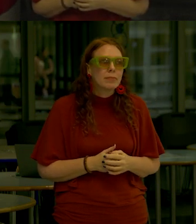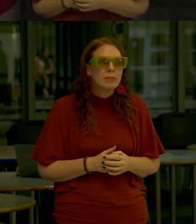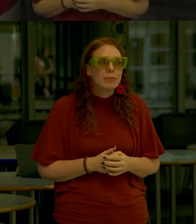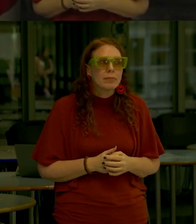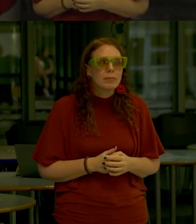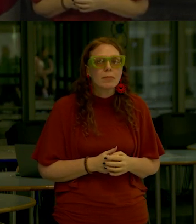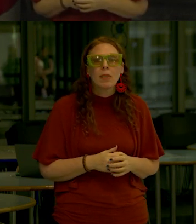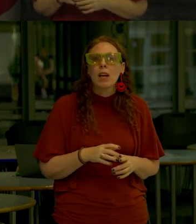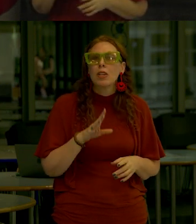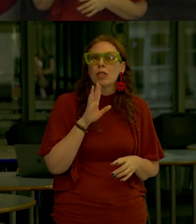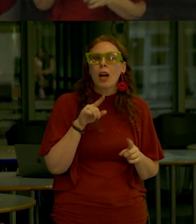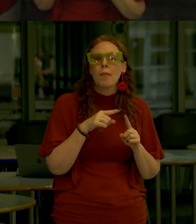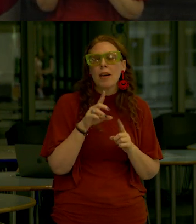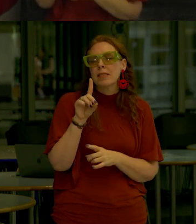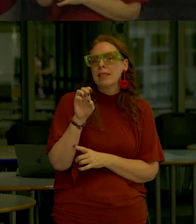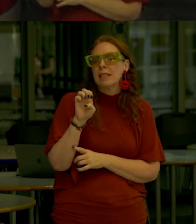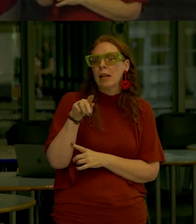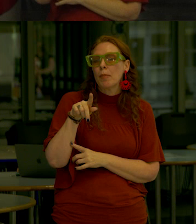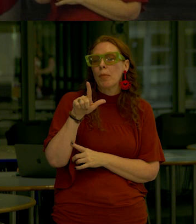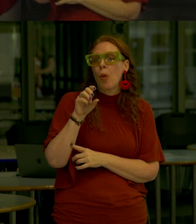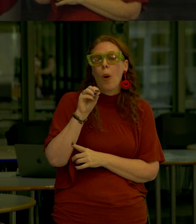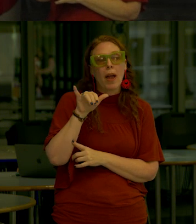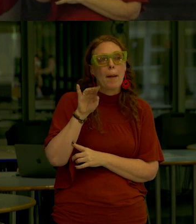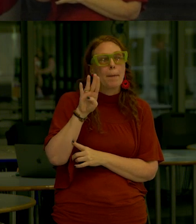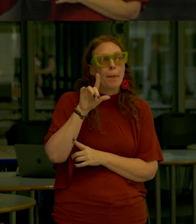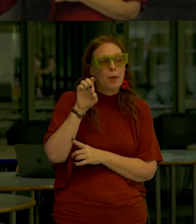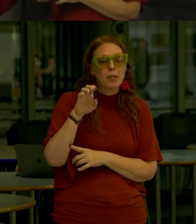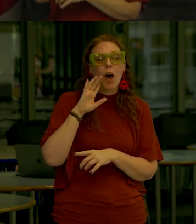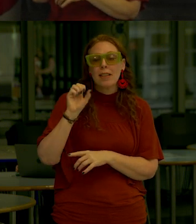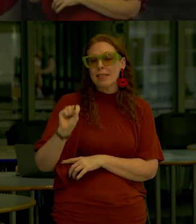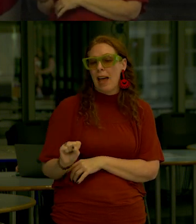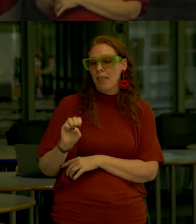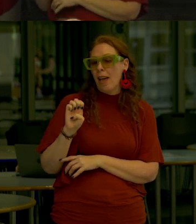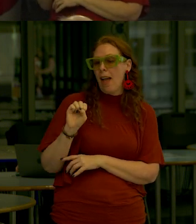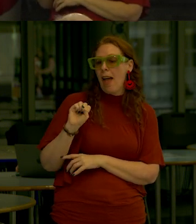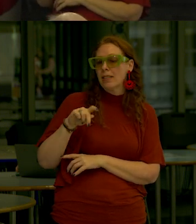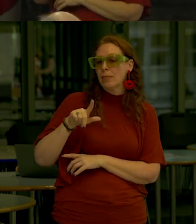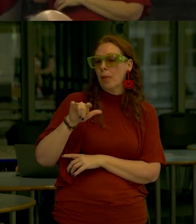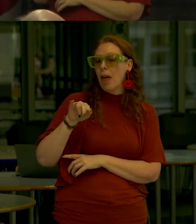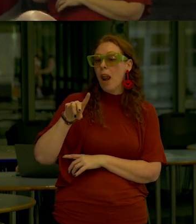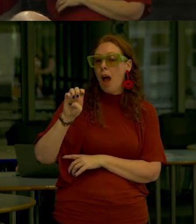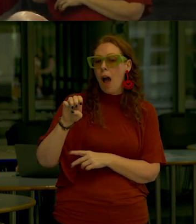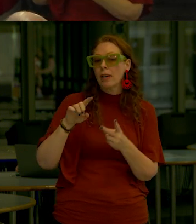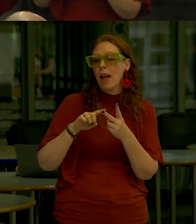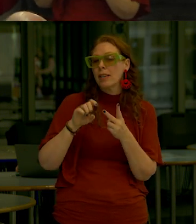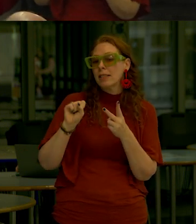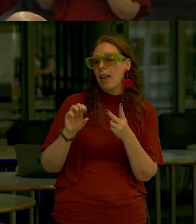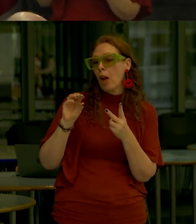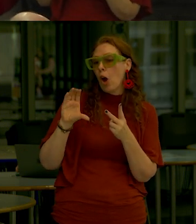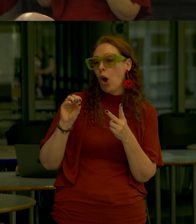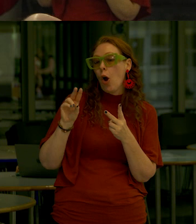talk a little bit about the deployables especially on the South Esplanade down to South Cove you talked about a